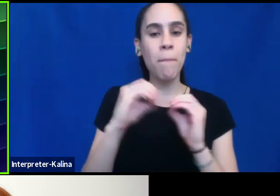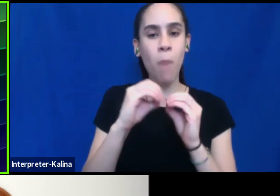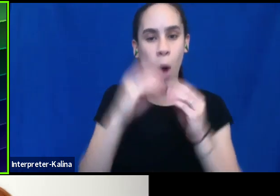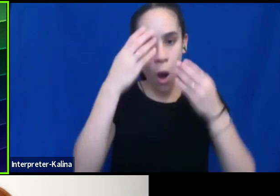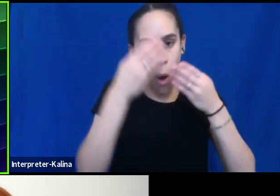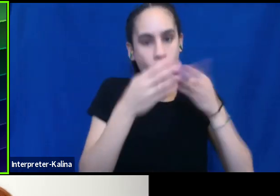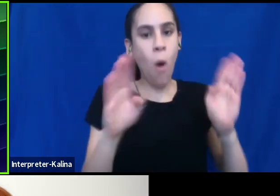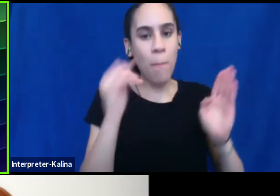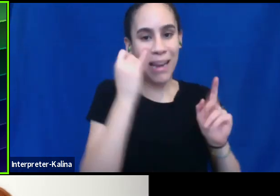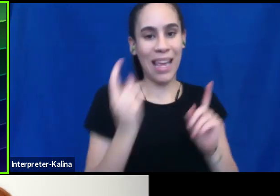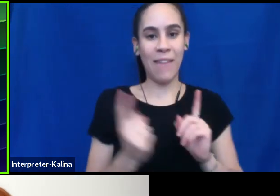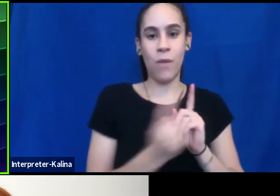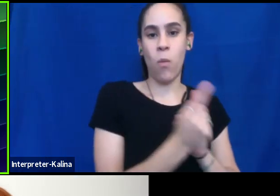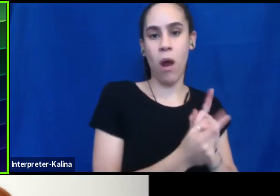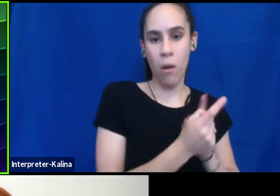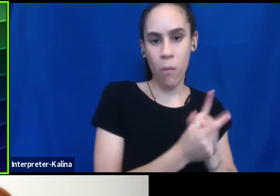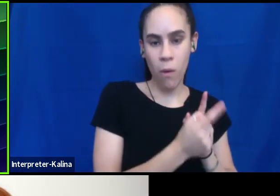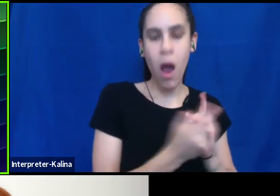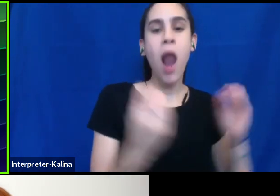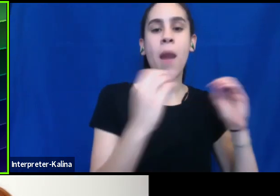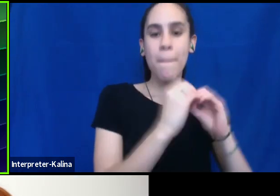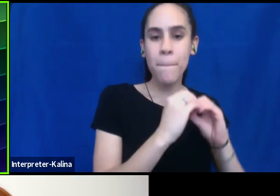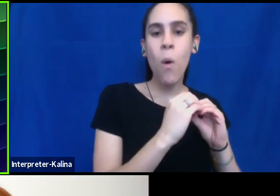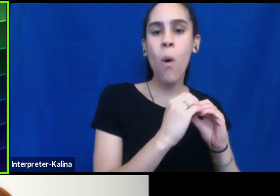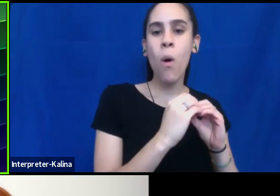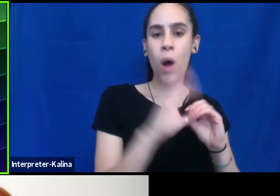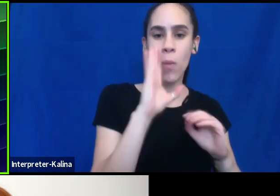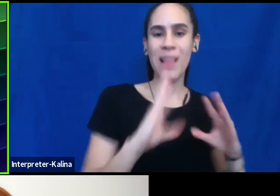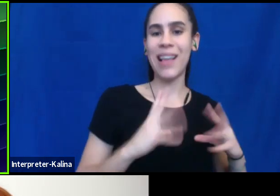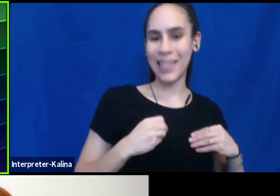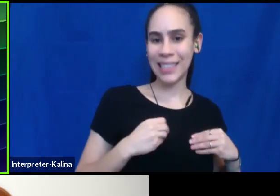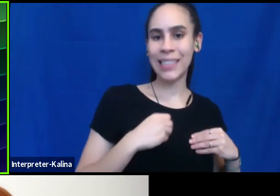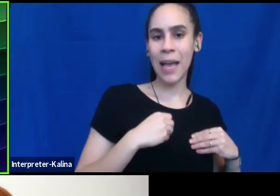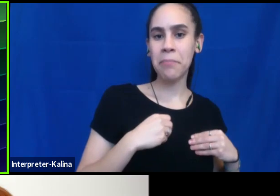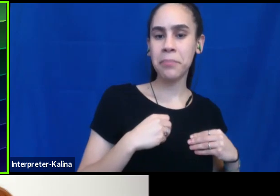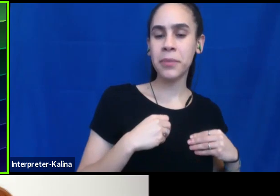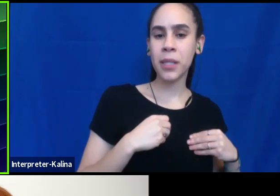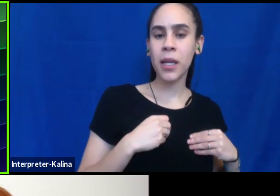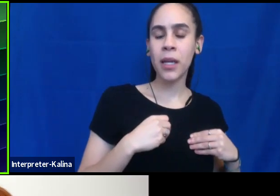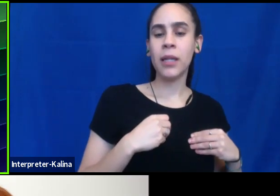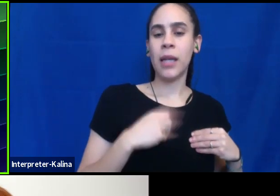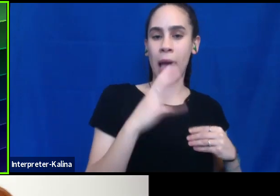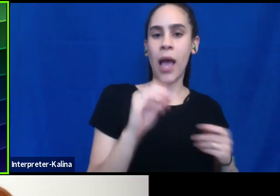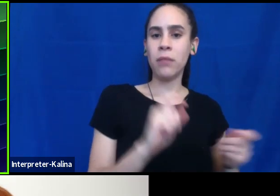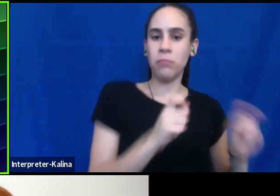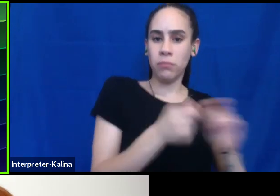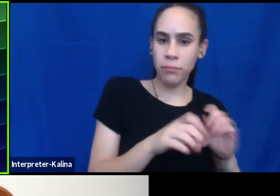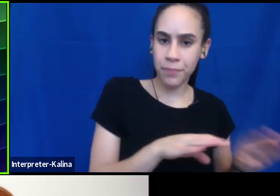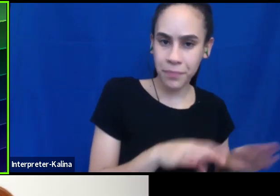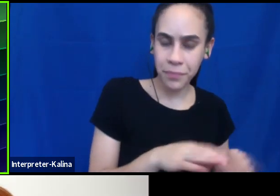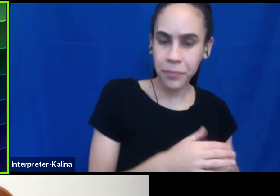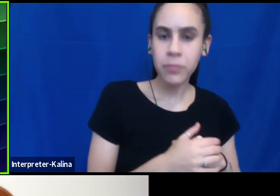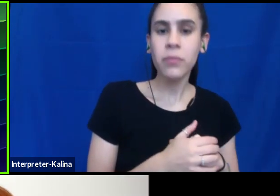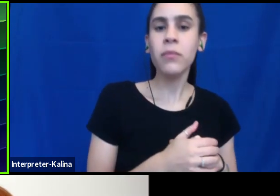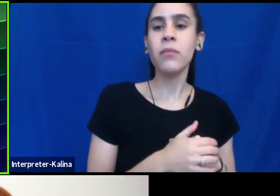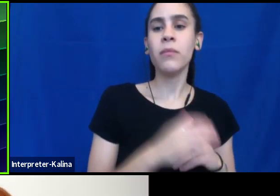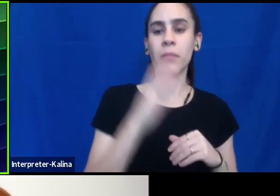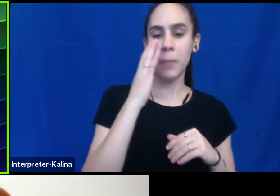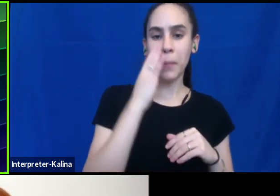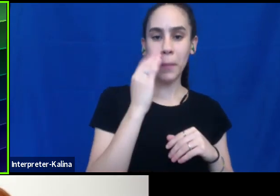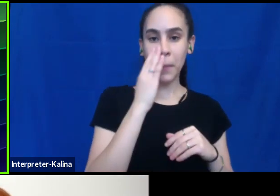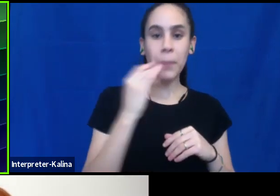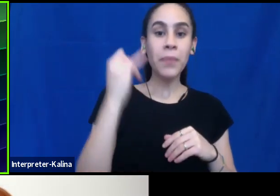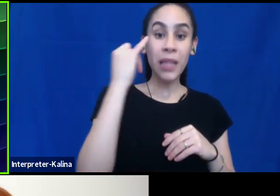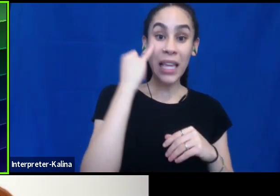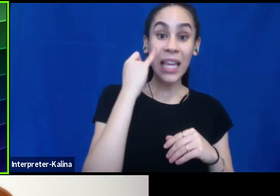likely to, um, accept that information that you're giving them and put it into their own book knowledge. Um, if you actually talk